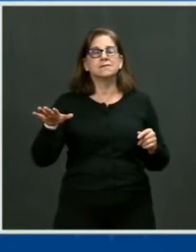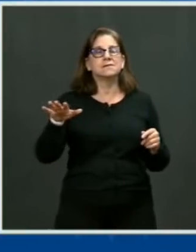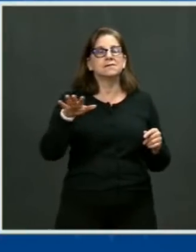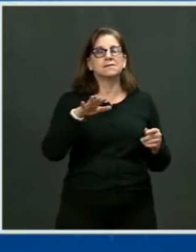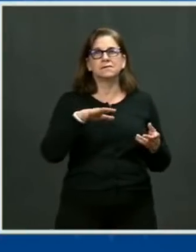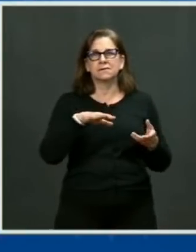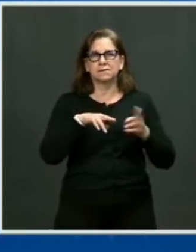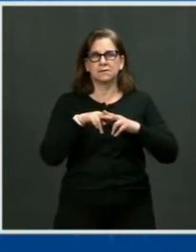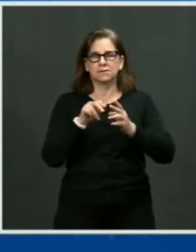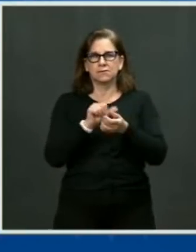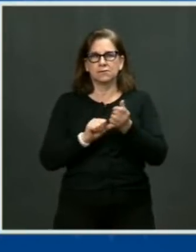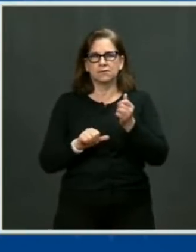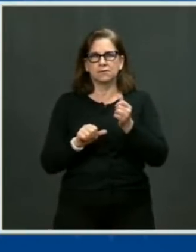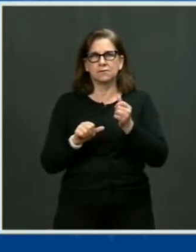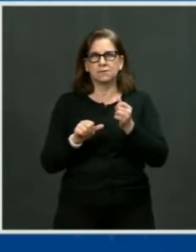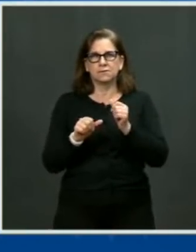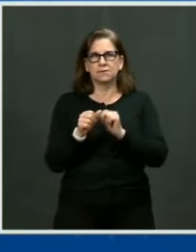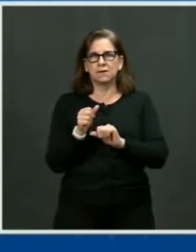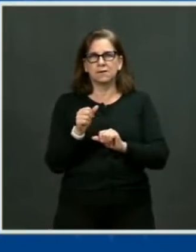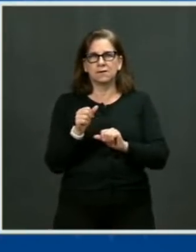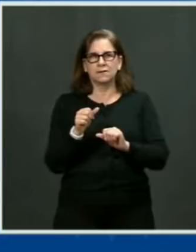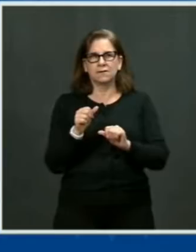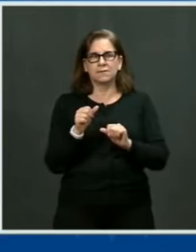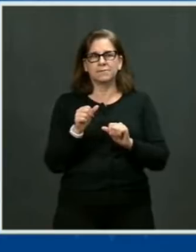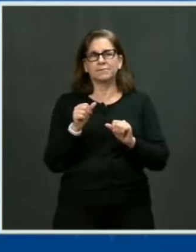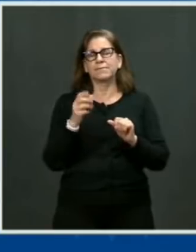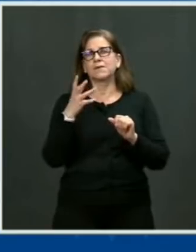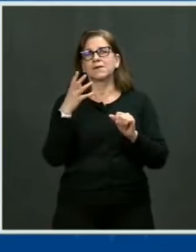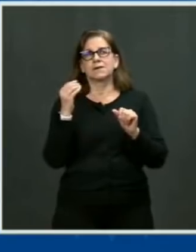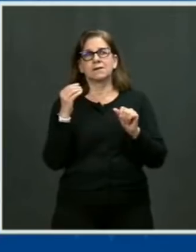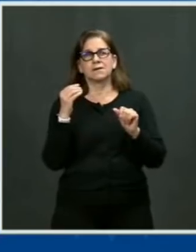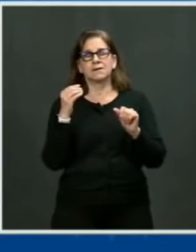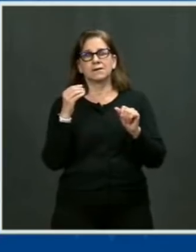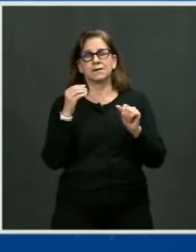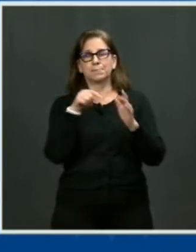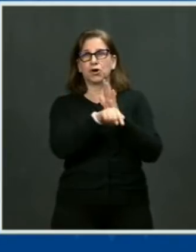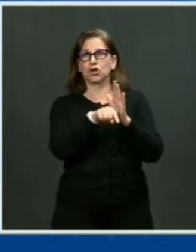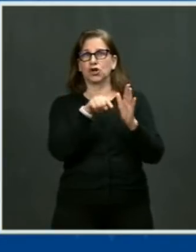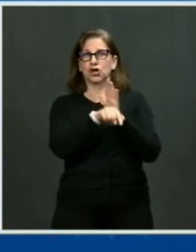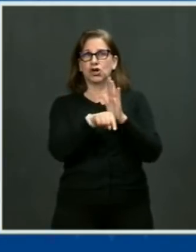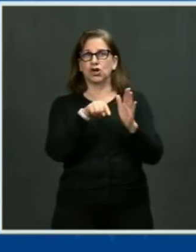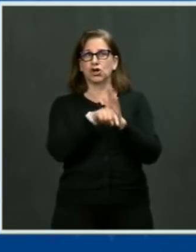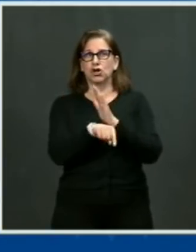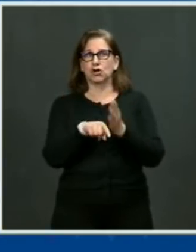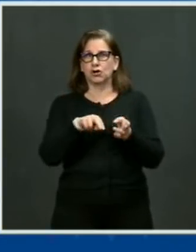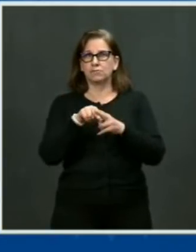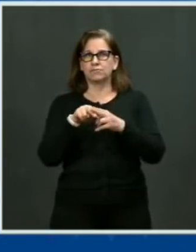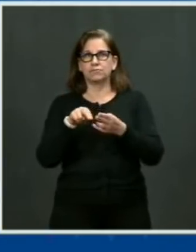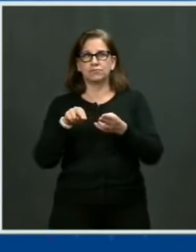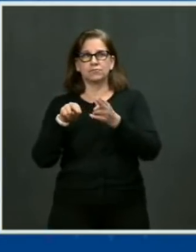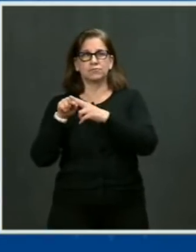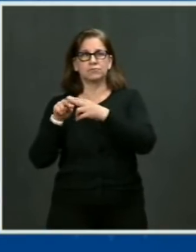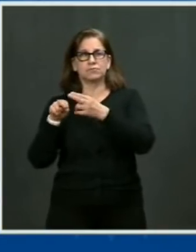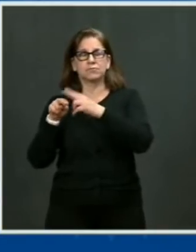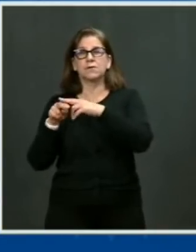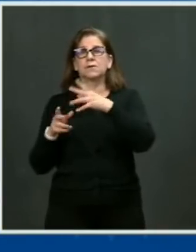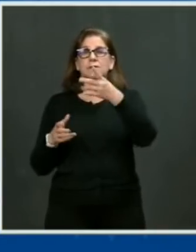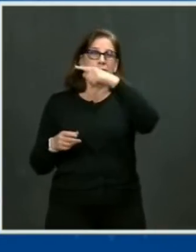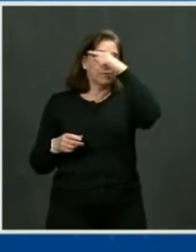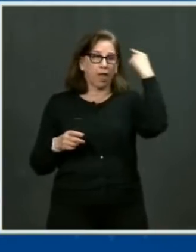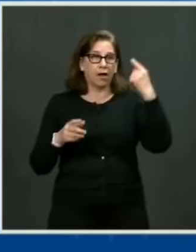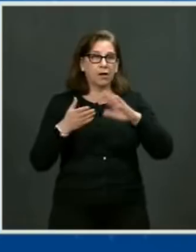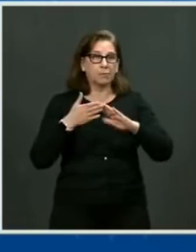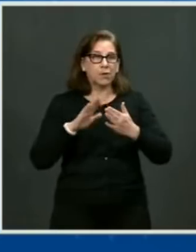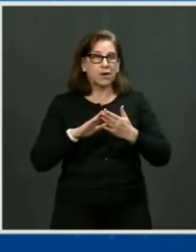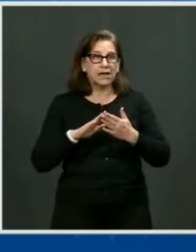The violence is hitting black and brown communities the hardest. Homicide is the leading cause of death of